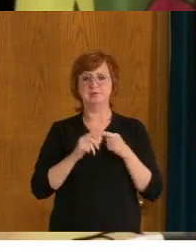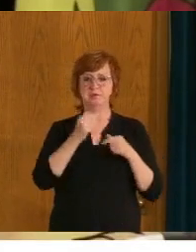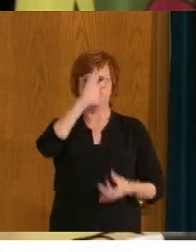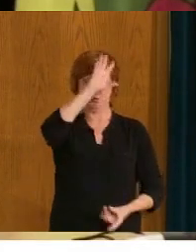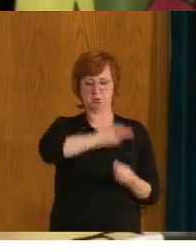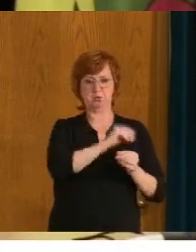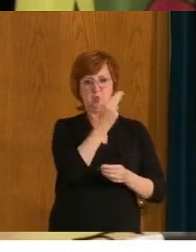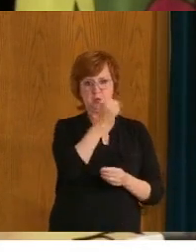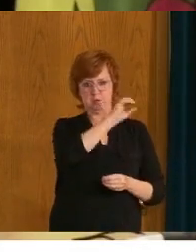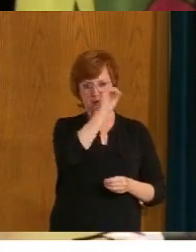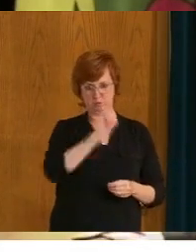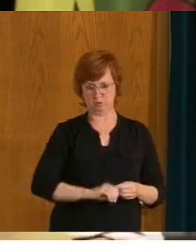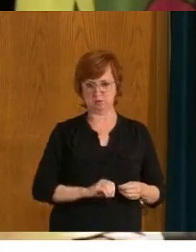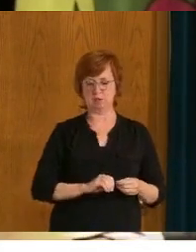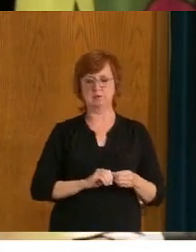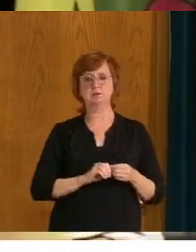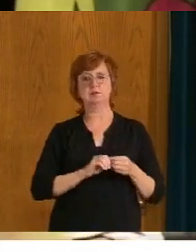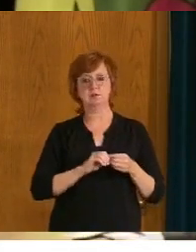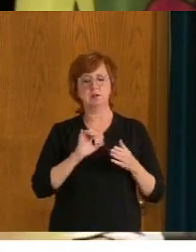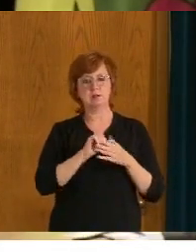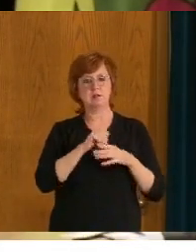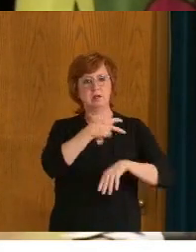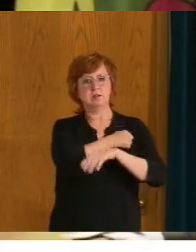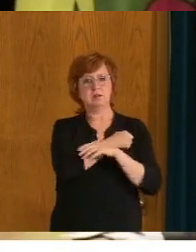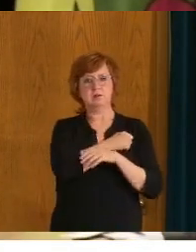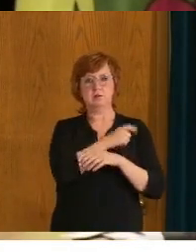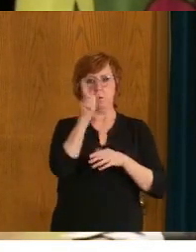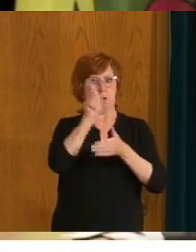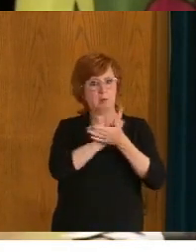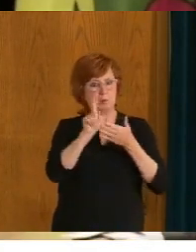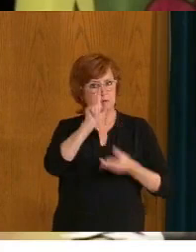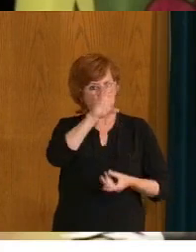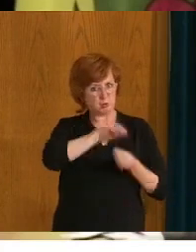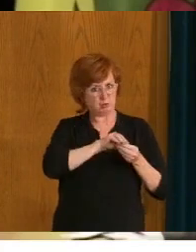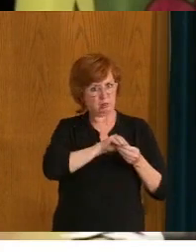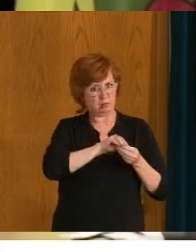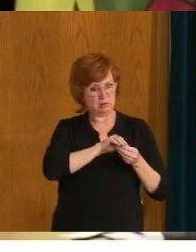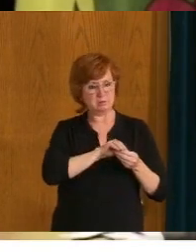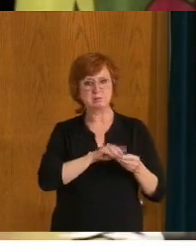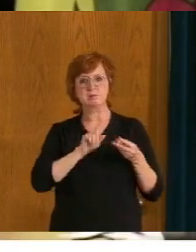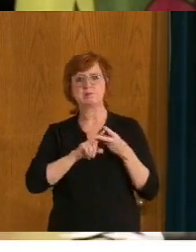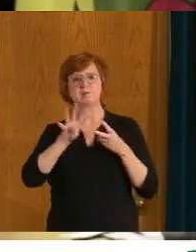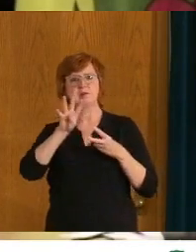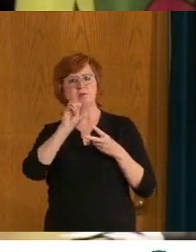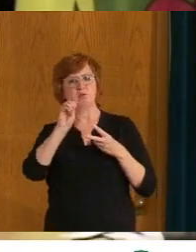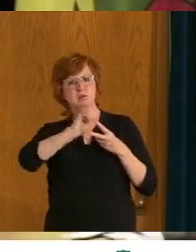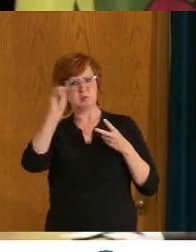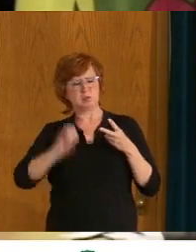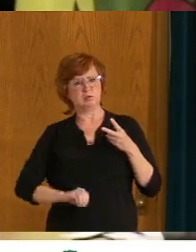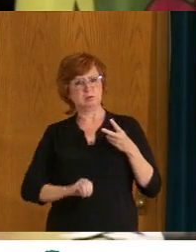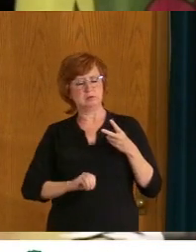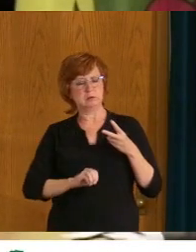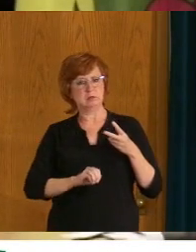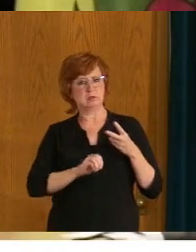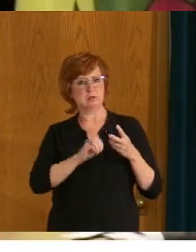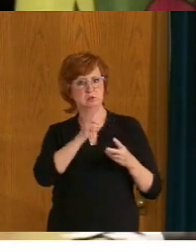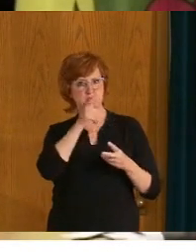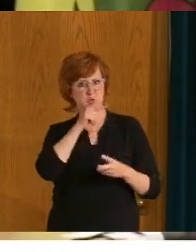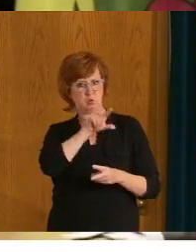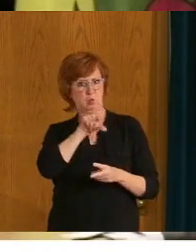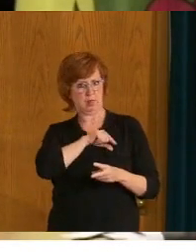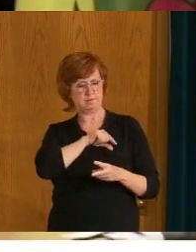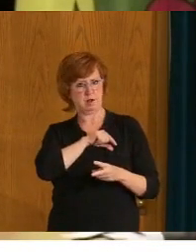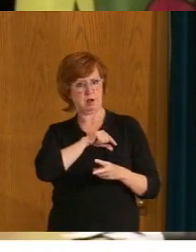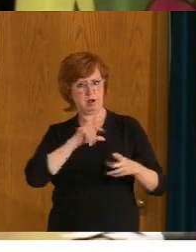residents that have received a vaccination just in a single week. Over 40% of eligible residents are